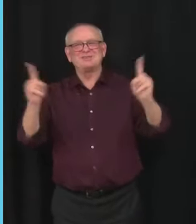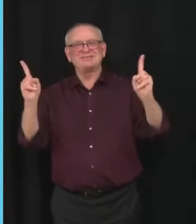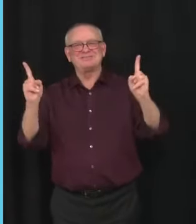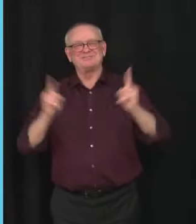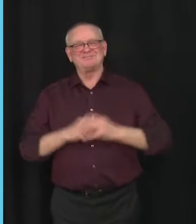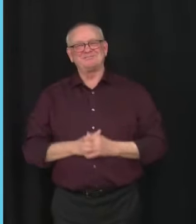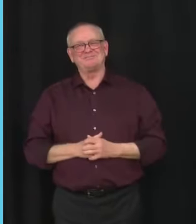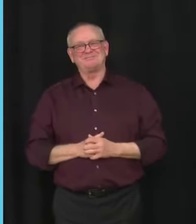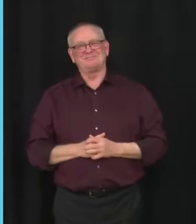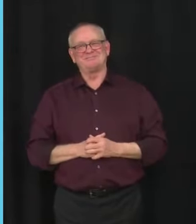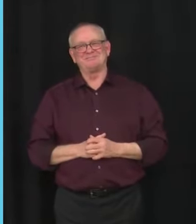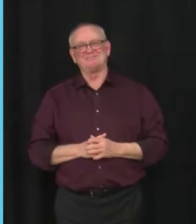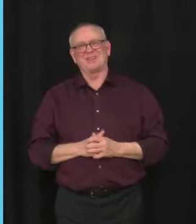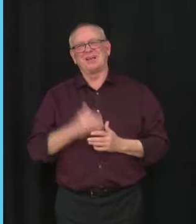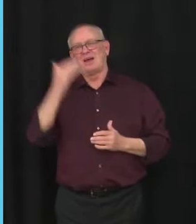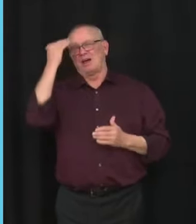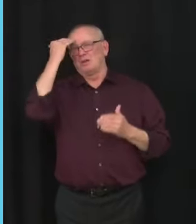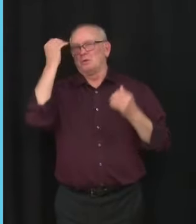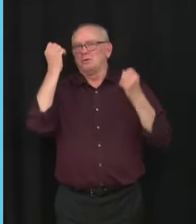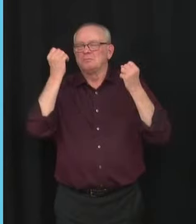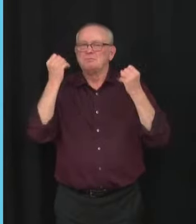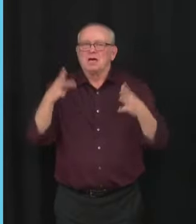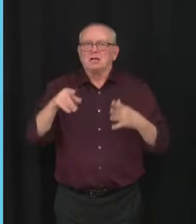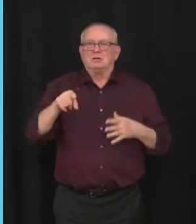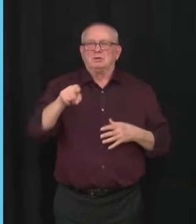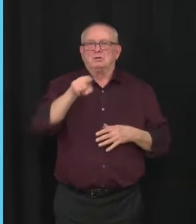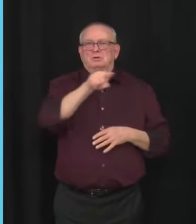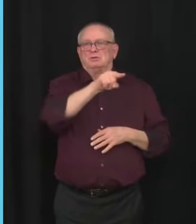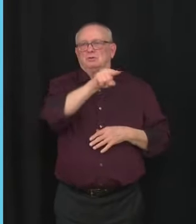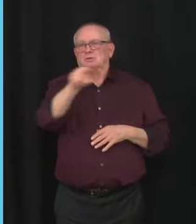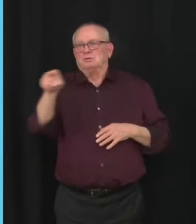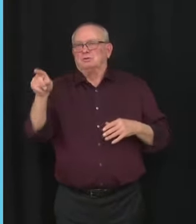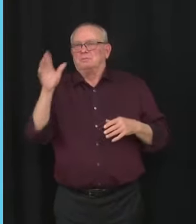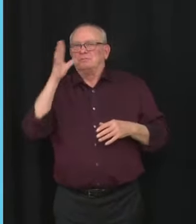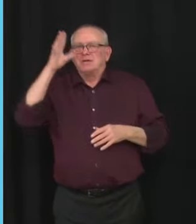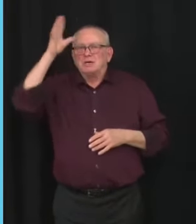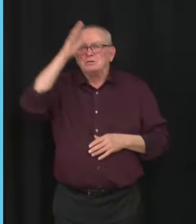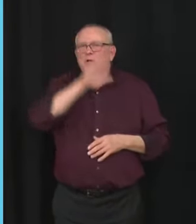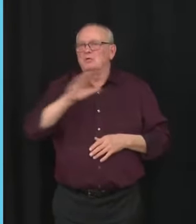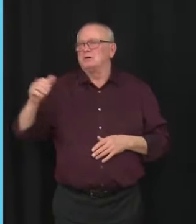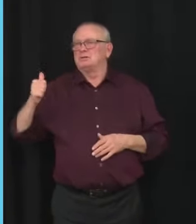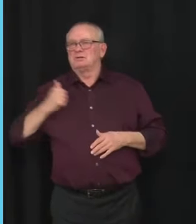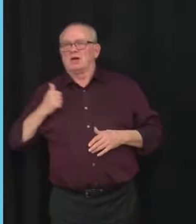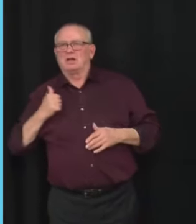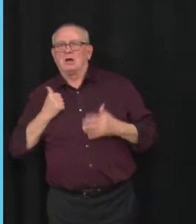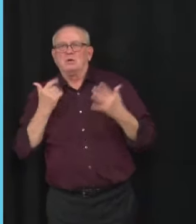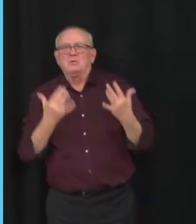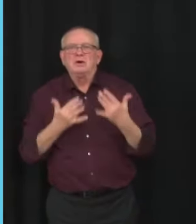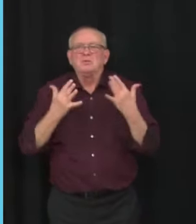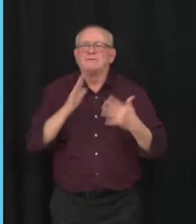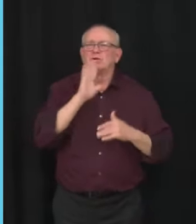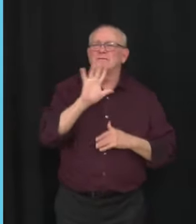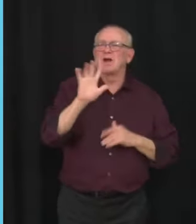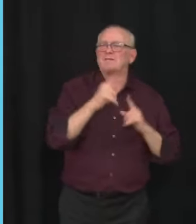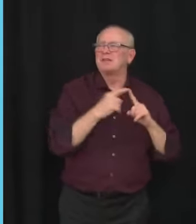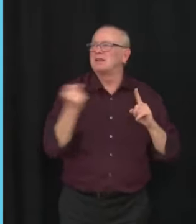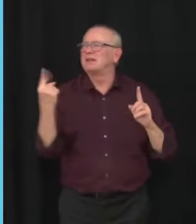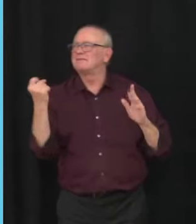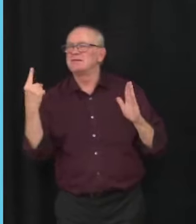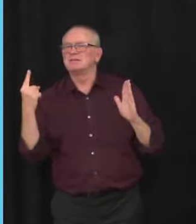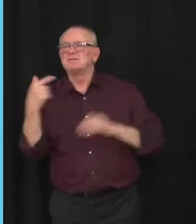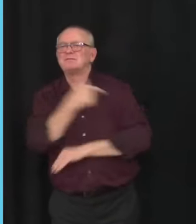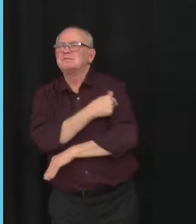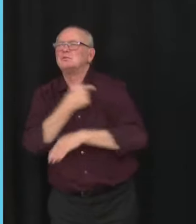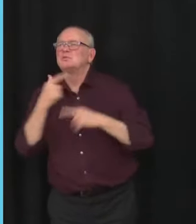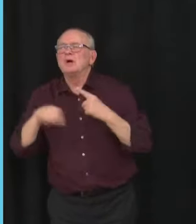parents have been anticipating Health Canada's approval of a COVID-19 vaccine for children ages 5 to 11. As a parent,